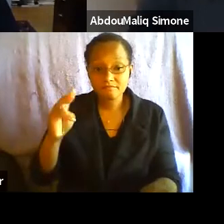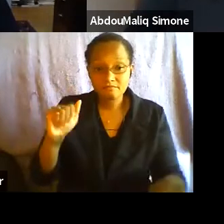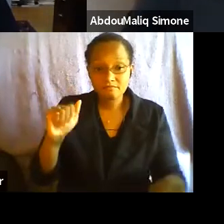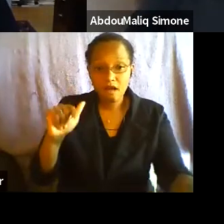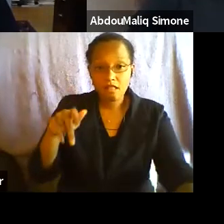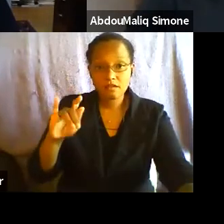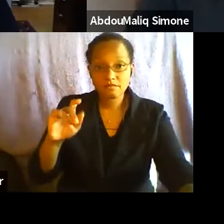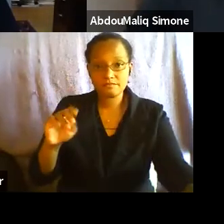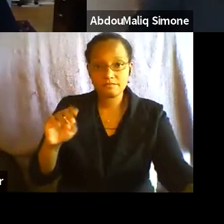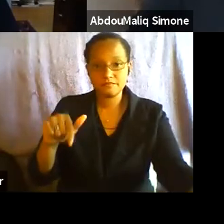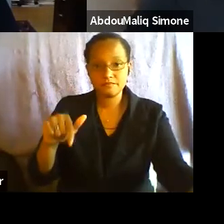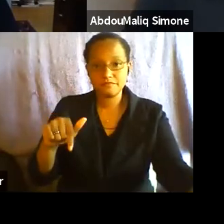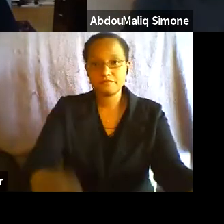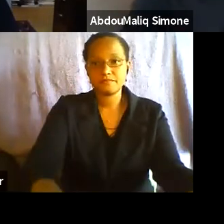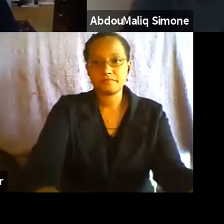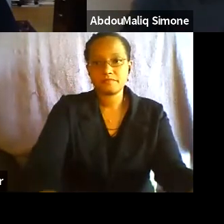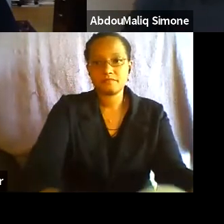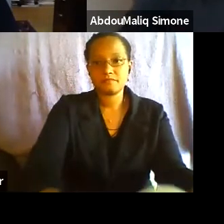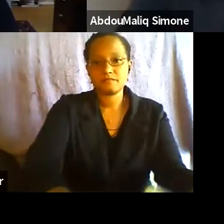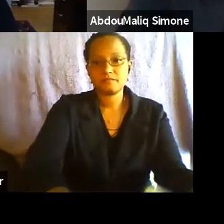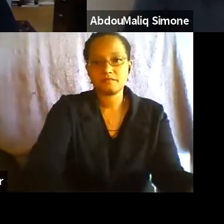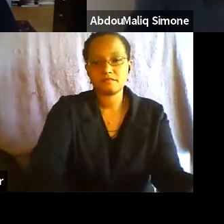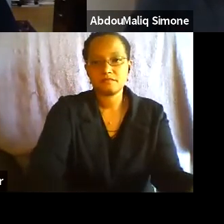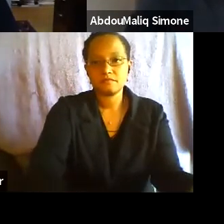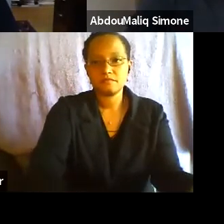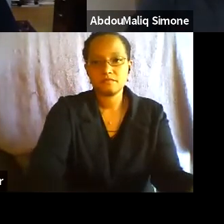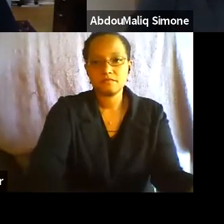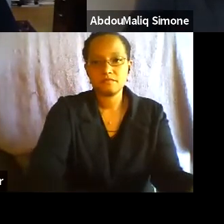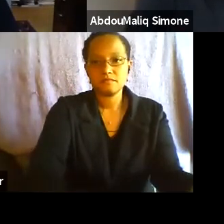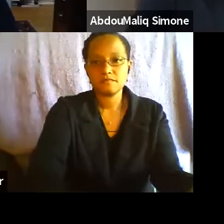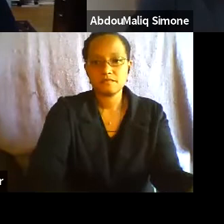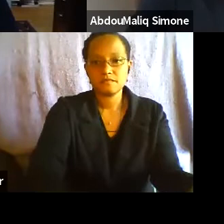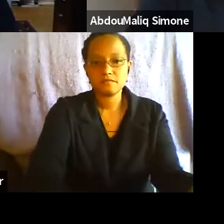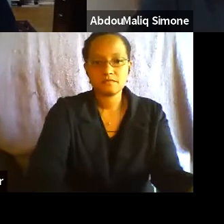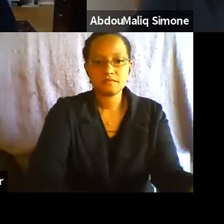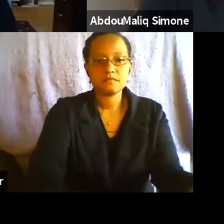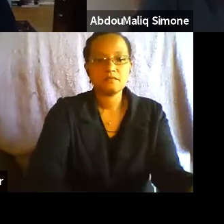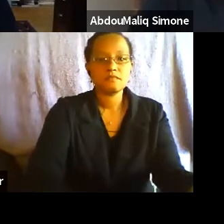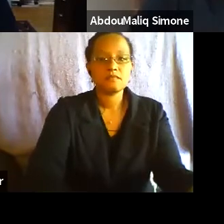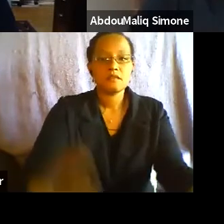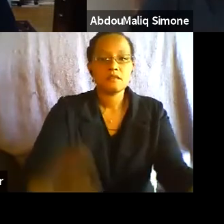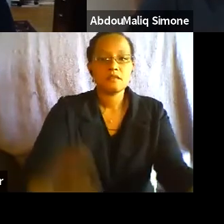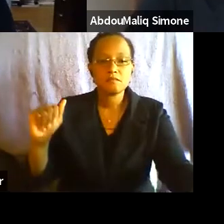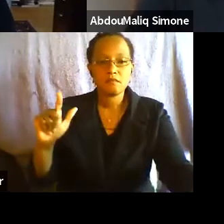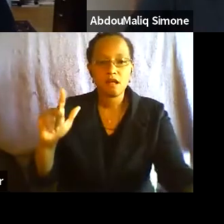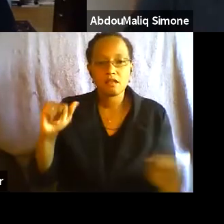Yes, thank you also, HRI, for the conversation, for the opportunity. It's